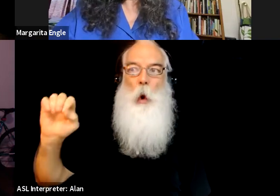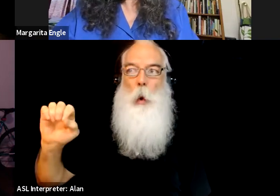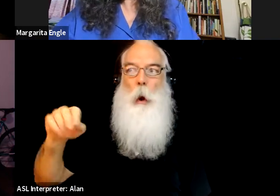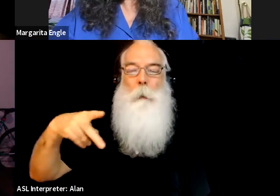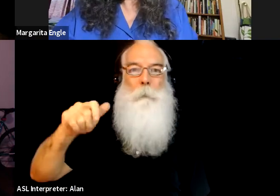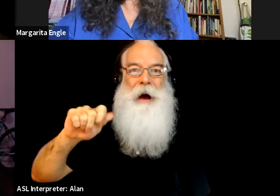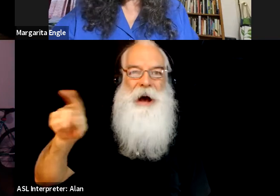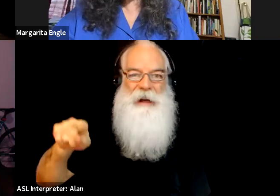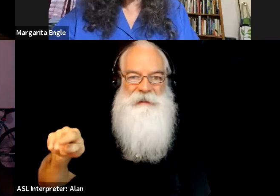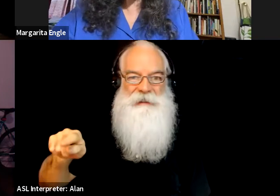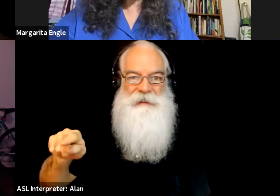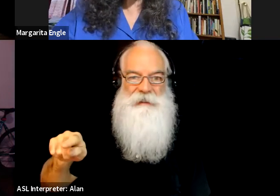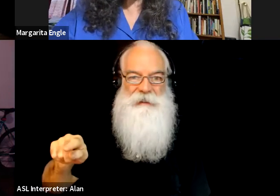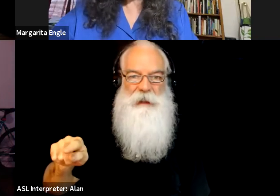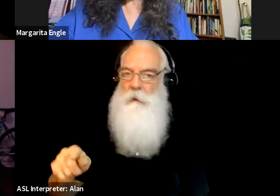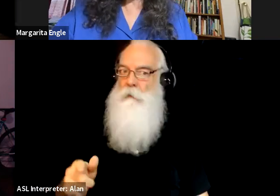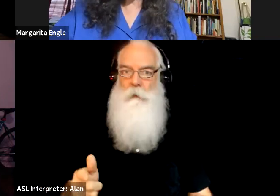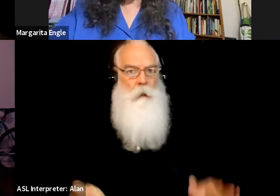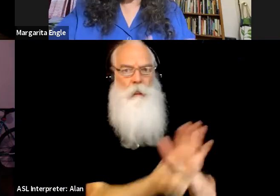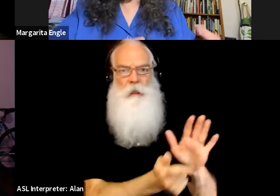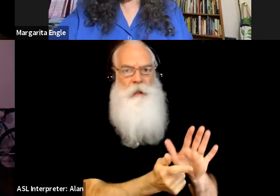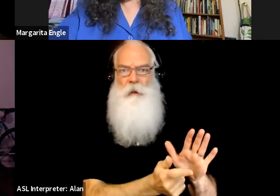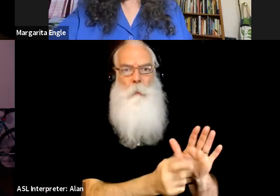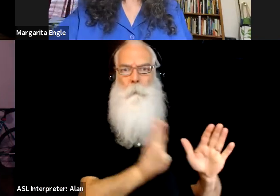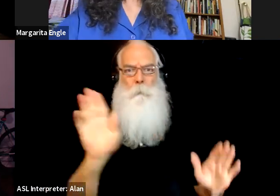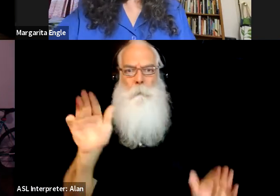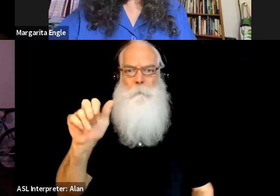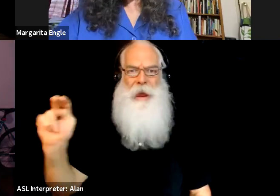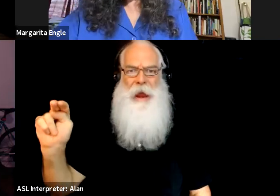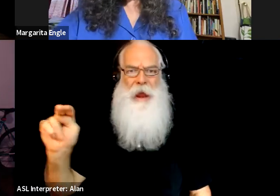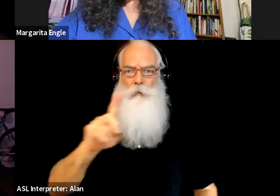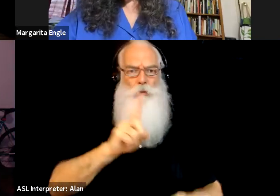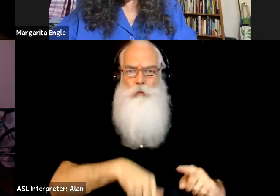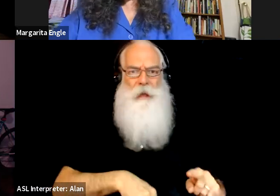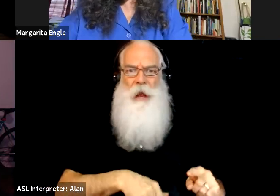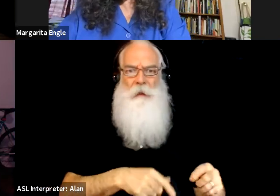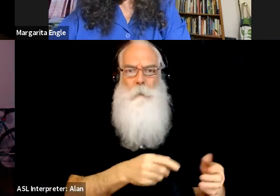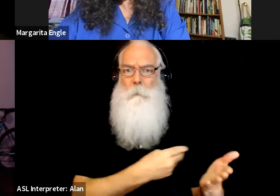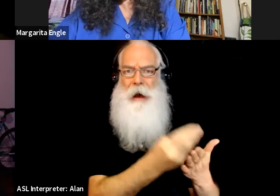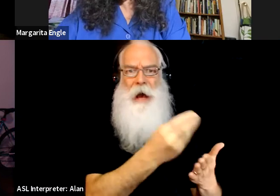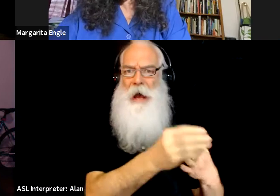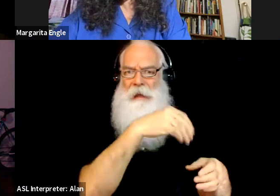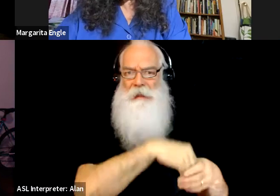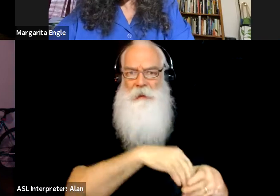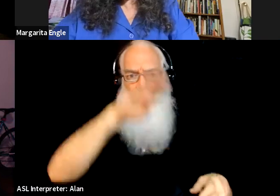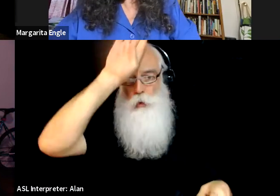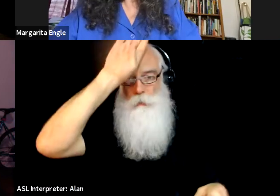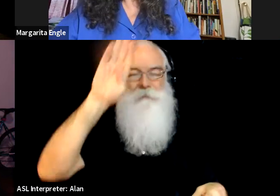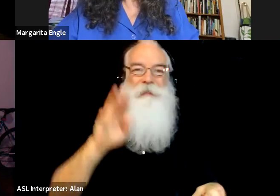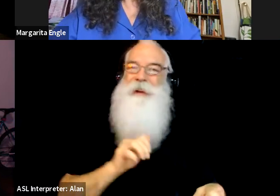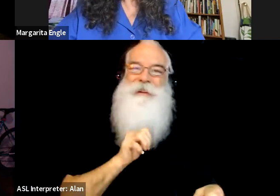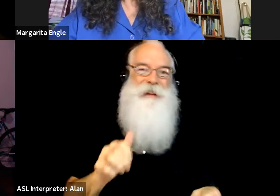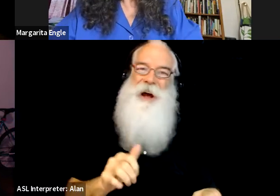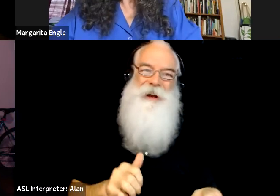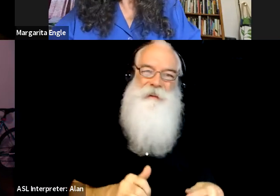anything he'd written. He was banned because of things he'd said about, uh, the dictatorship. So it